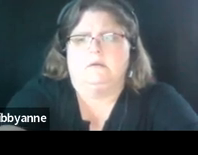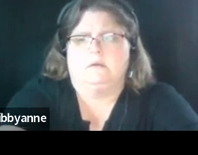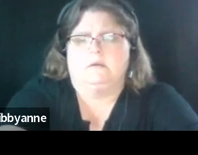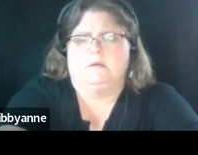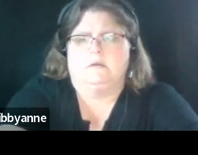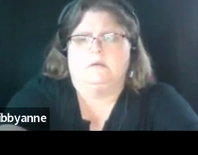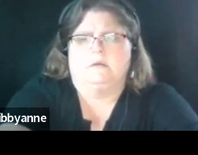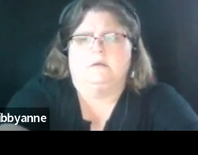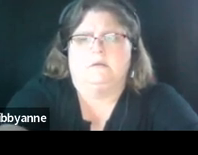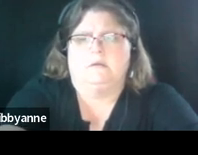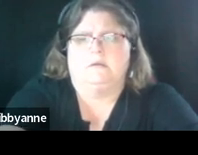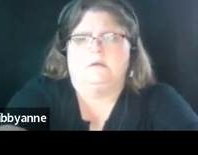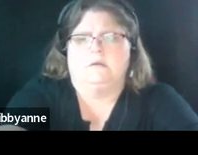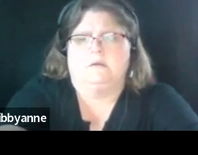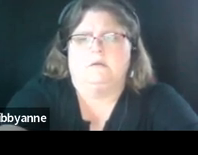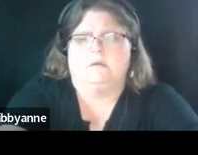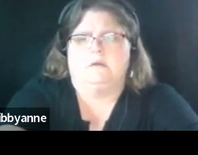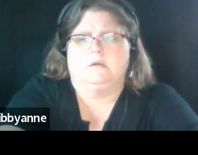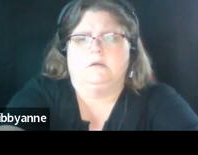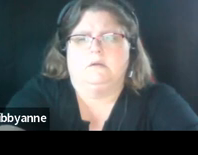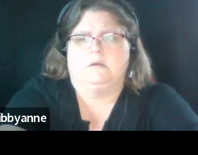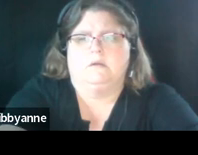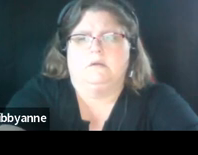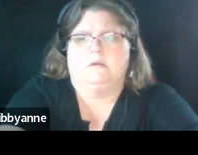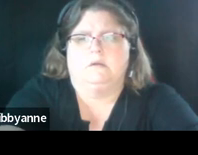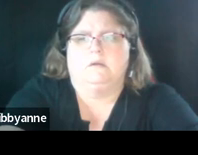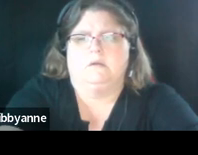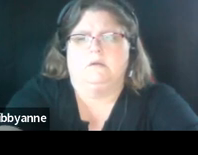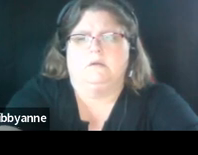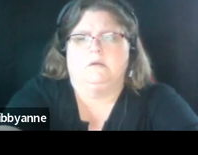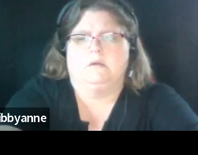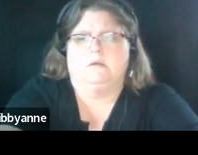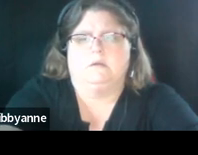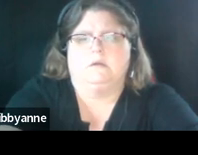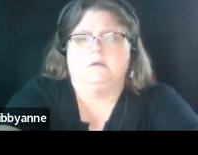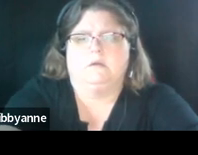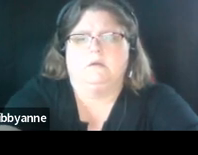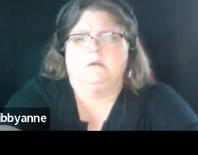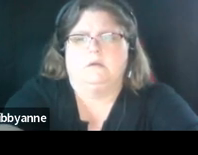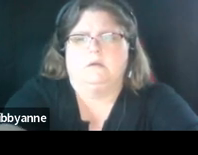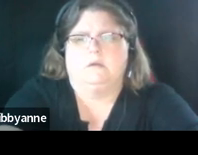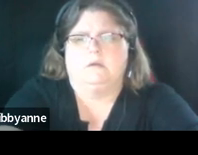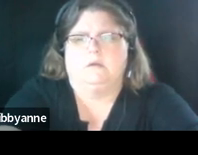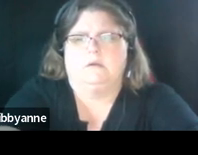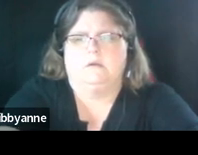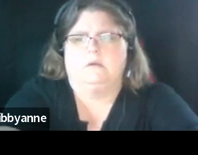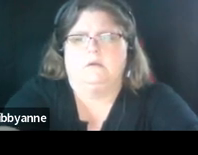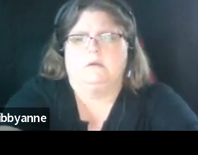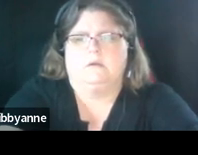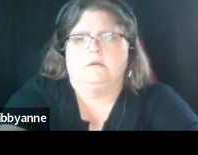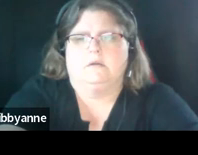operating um a safe environment right is really what you're what you're after yeah that and